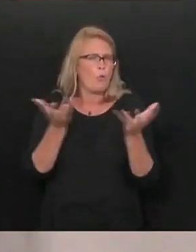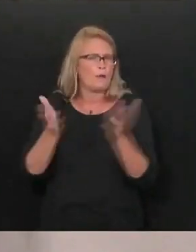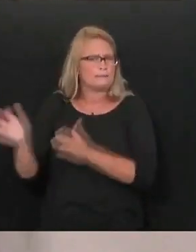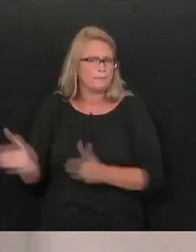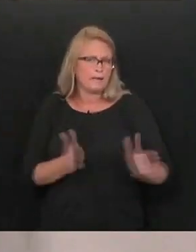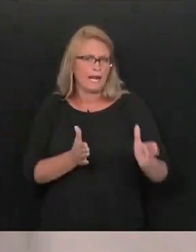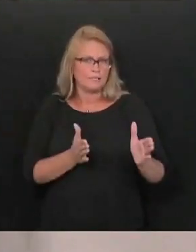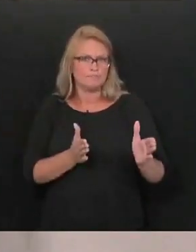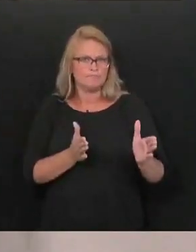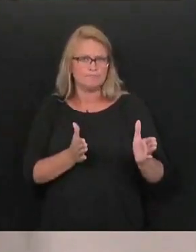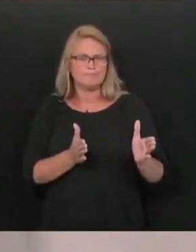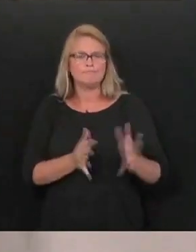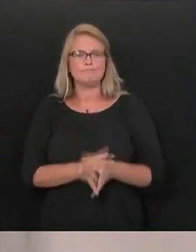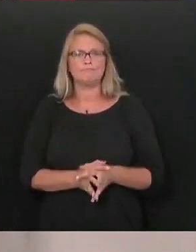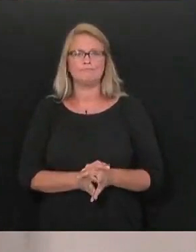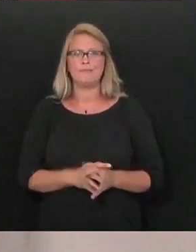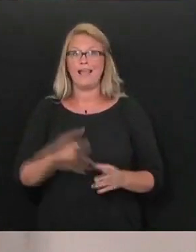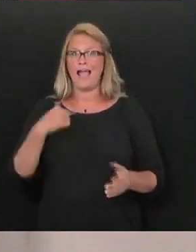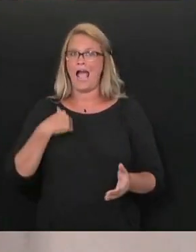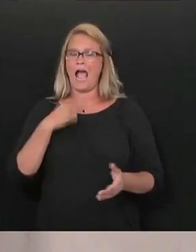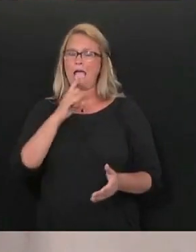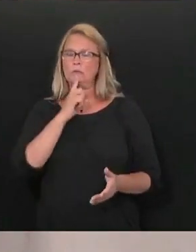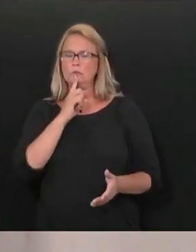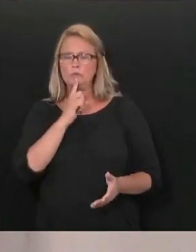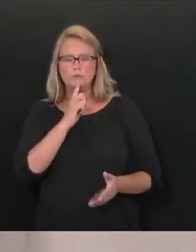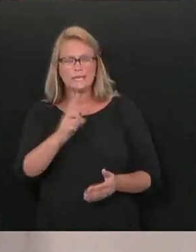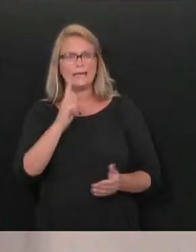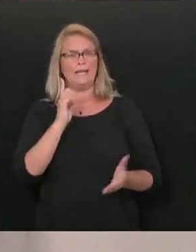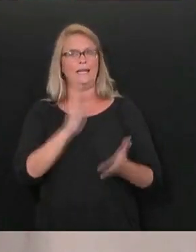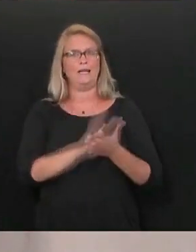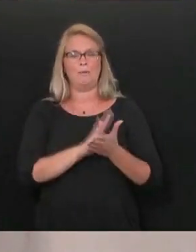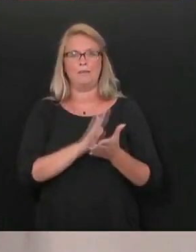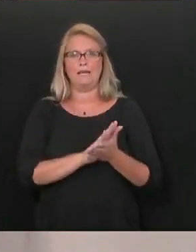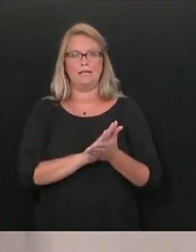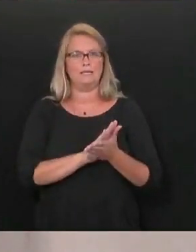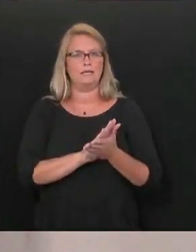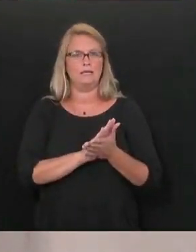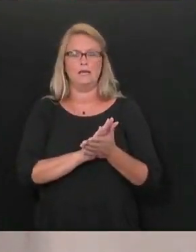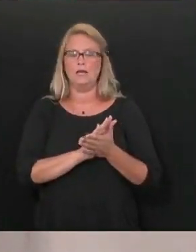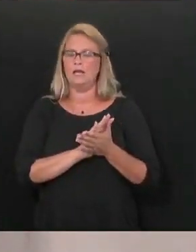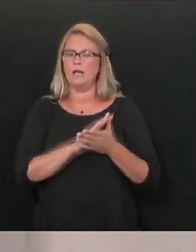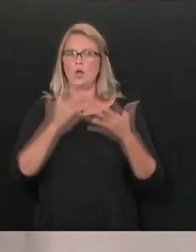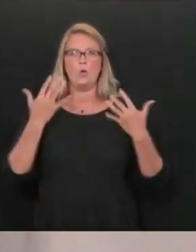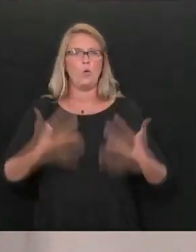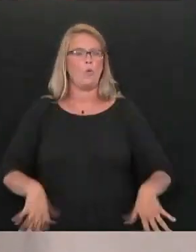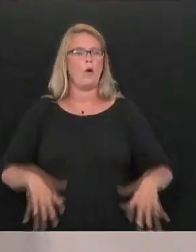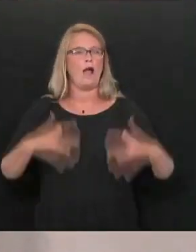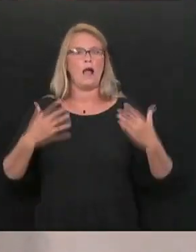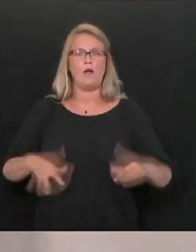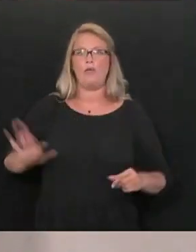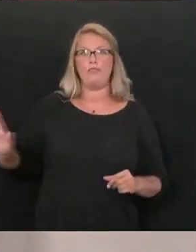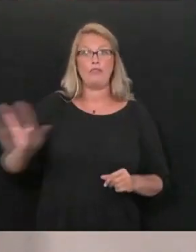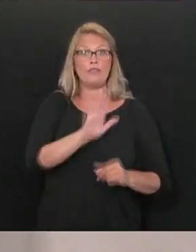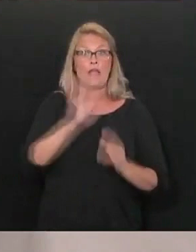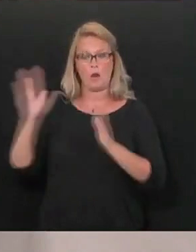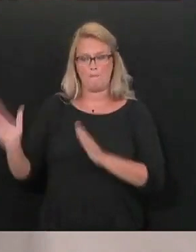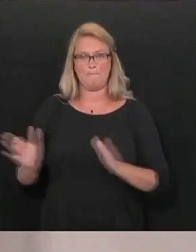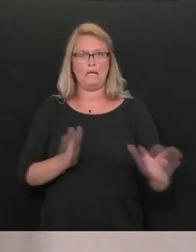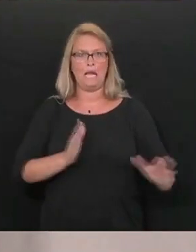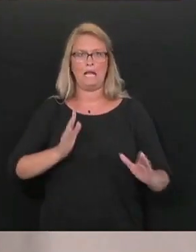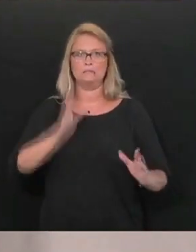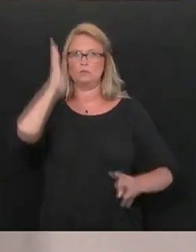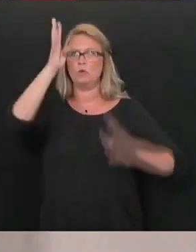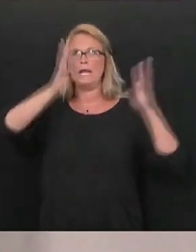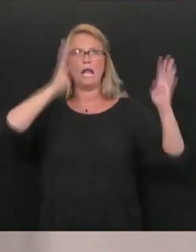And I will promise you this, I commend beyond belief the incredible plans that these people have put forward.